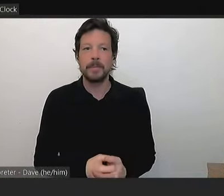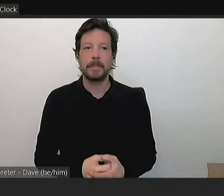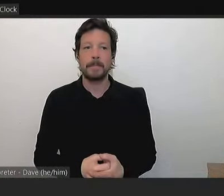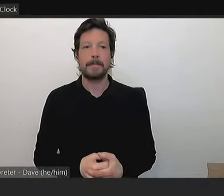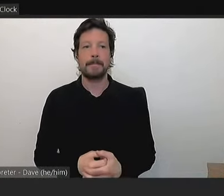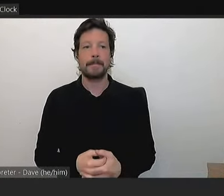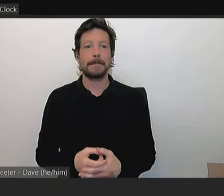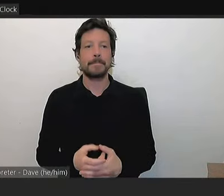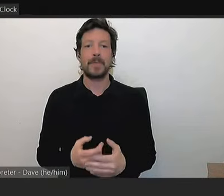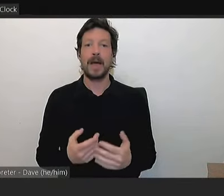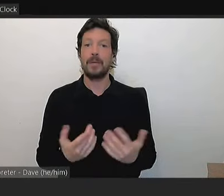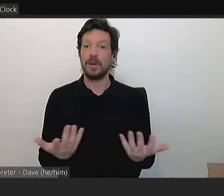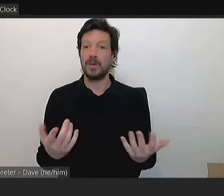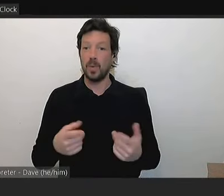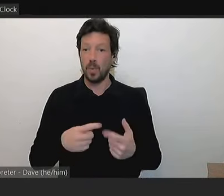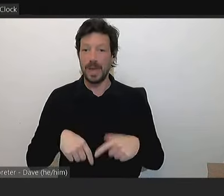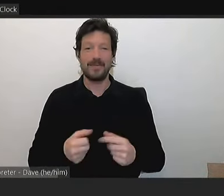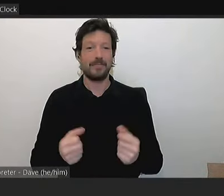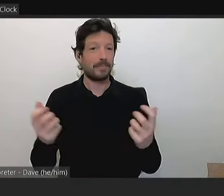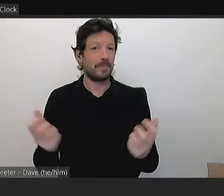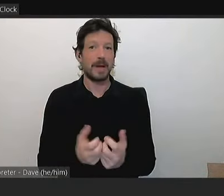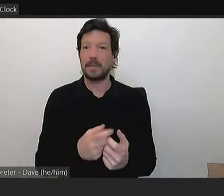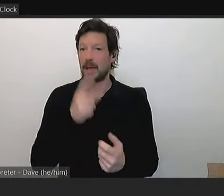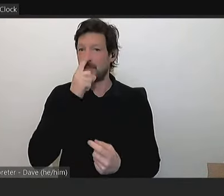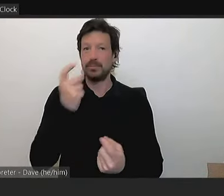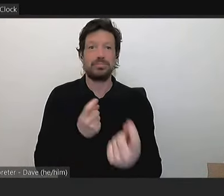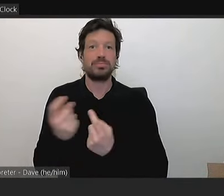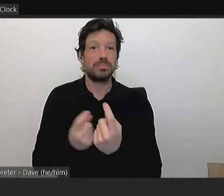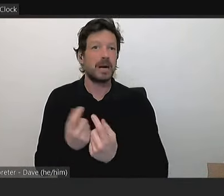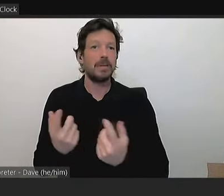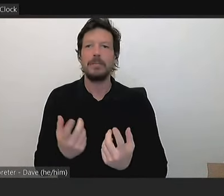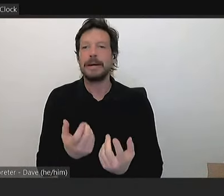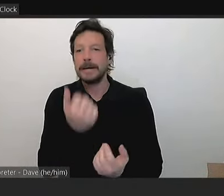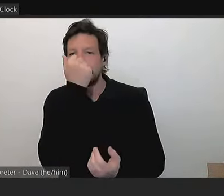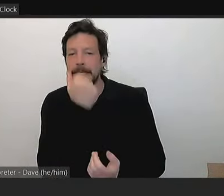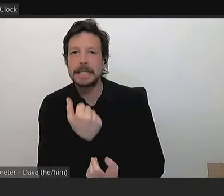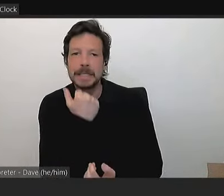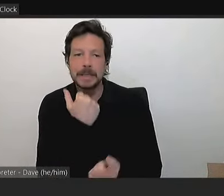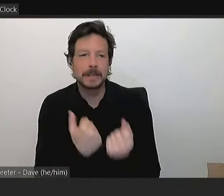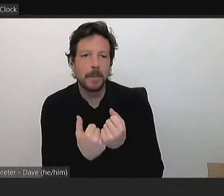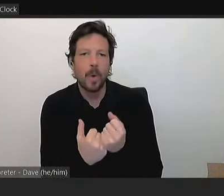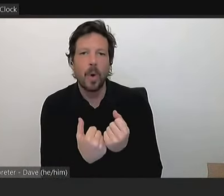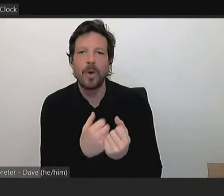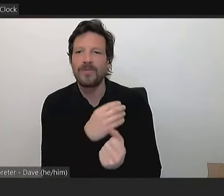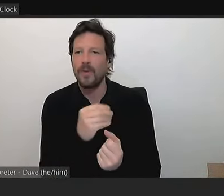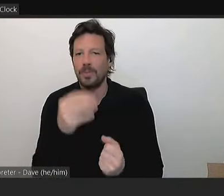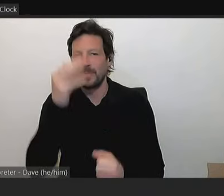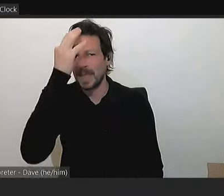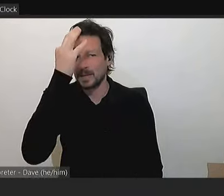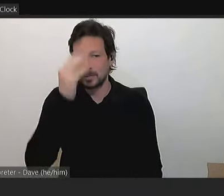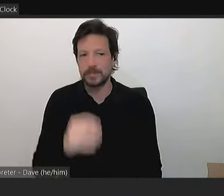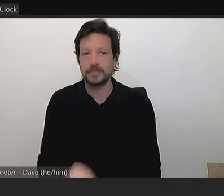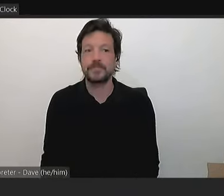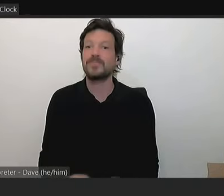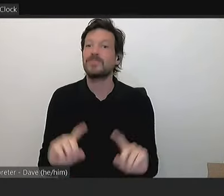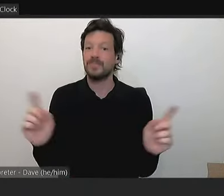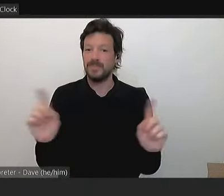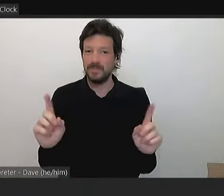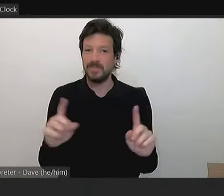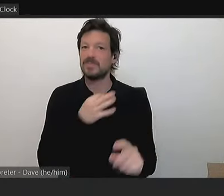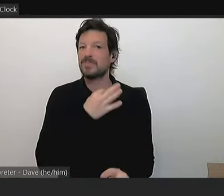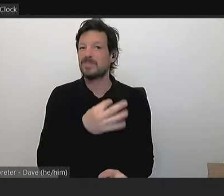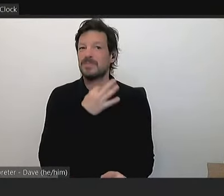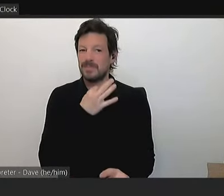member, we have got essentially very little support from Council on this. At the moment, we are risking a very unsafe